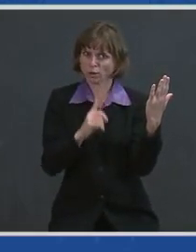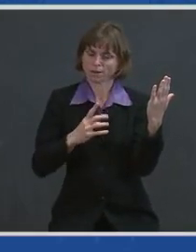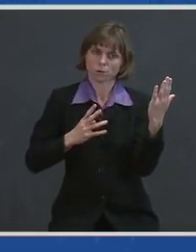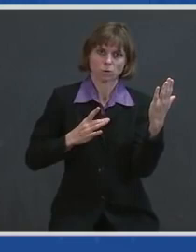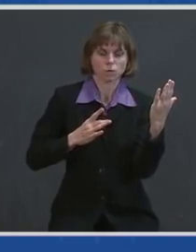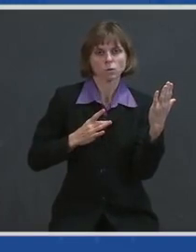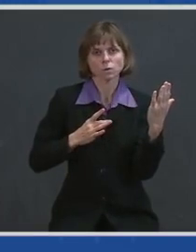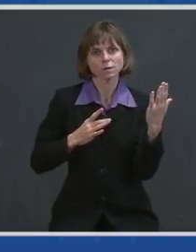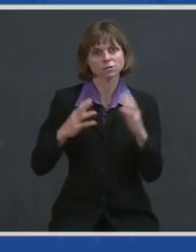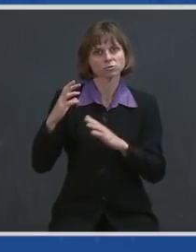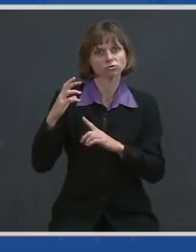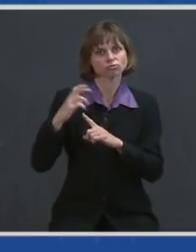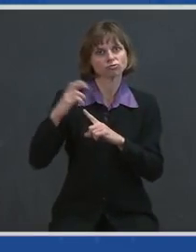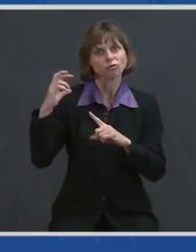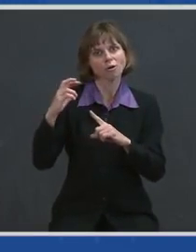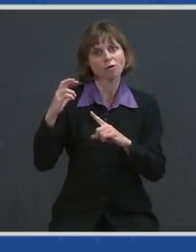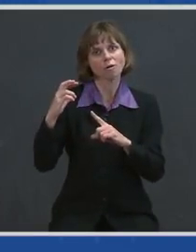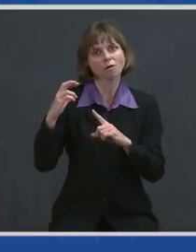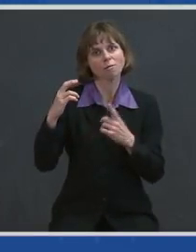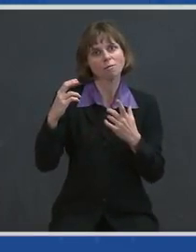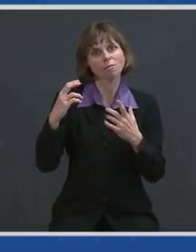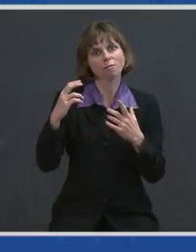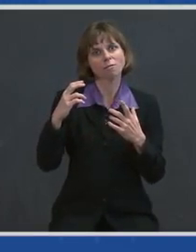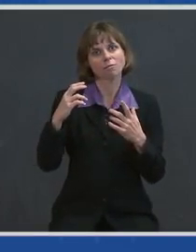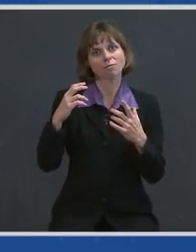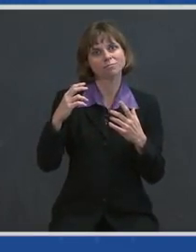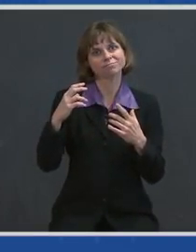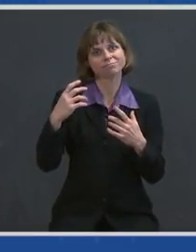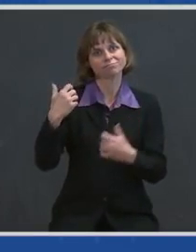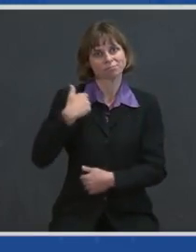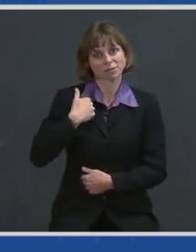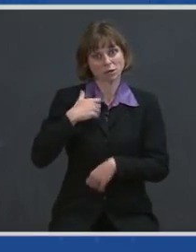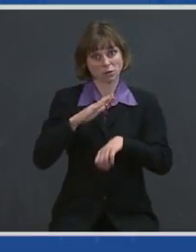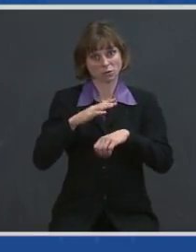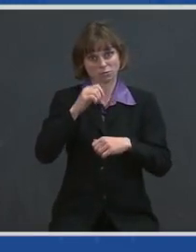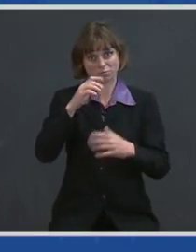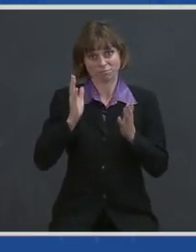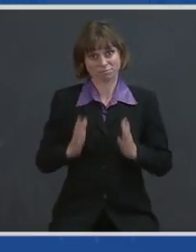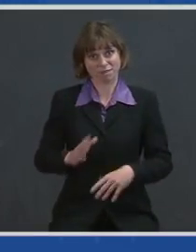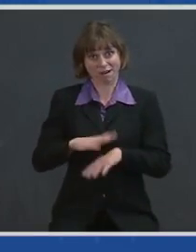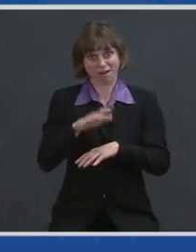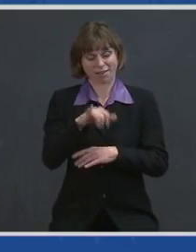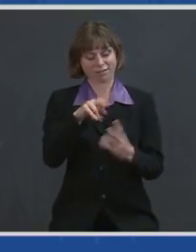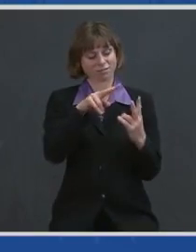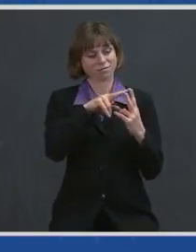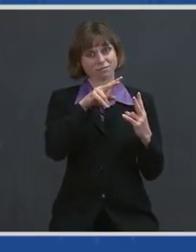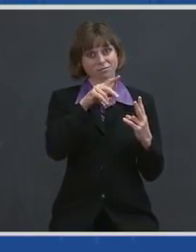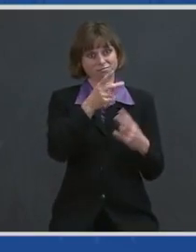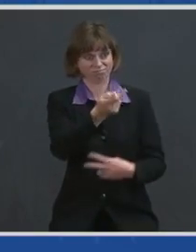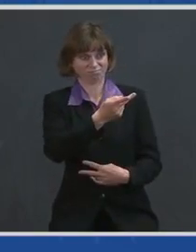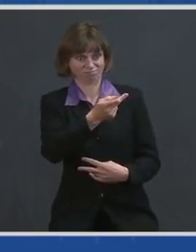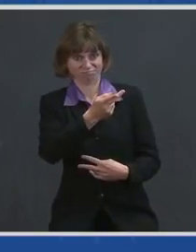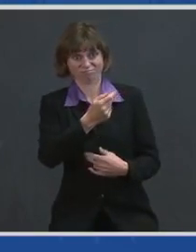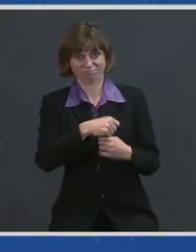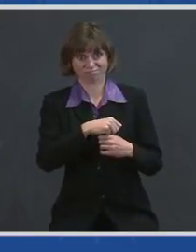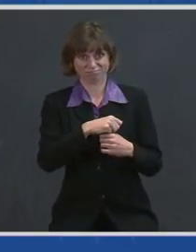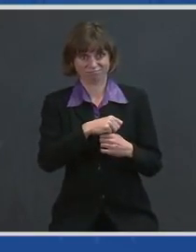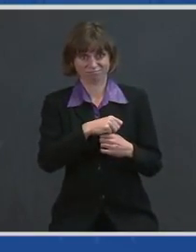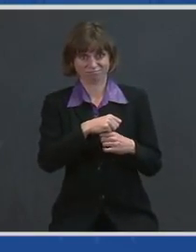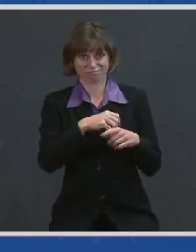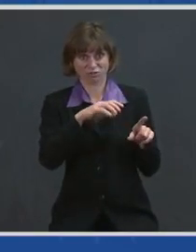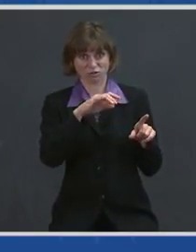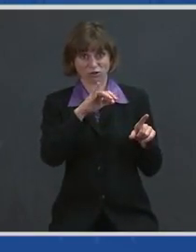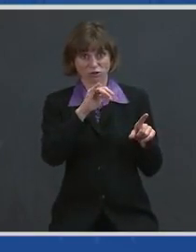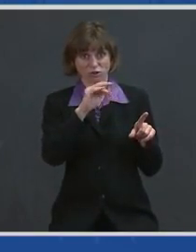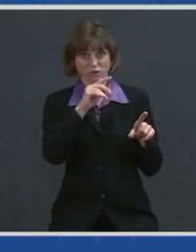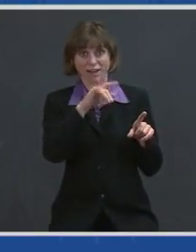patriots. General Jacqueline Van Ovost and the United States Air Force is currently